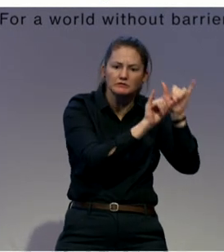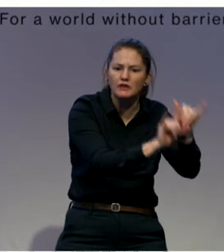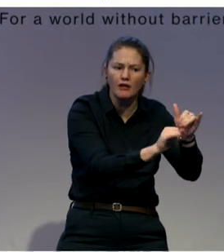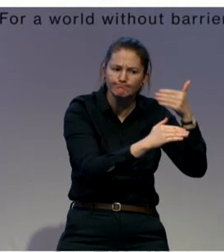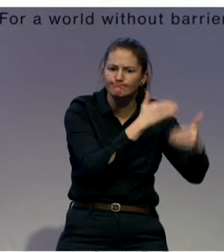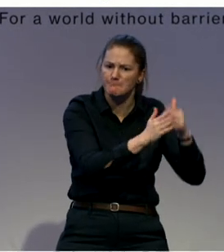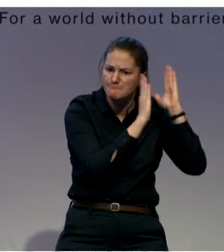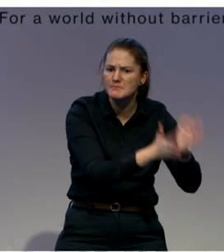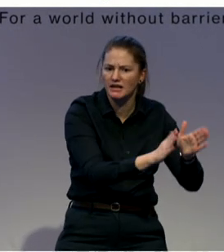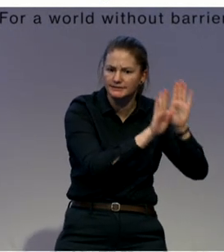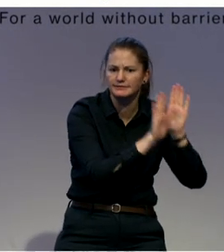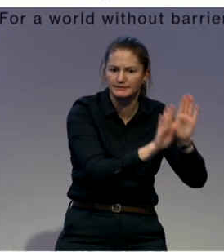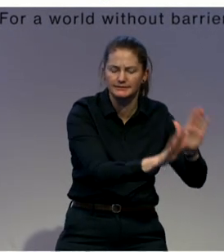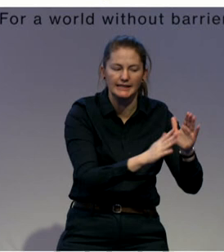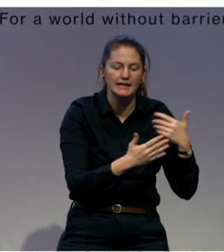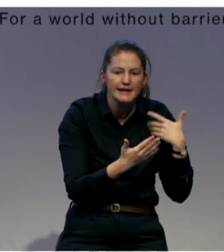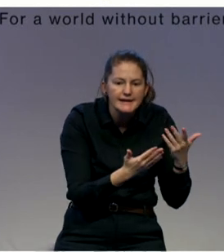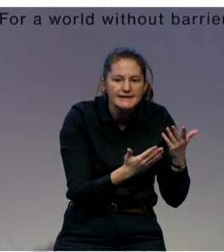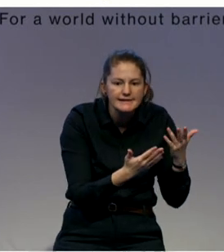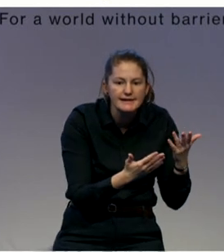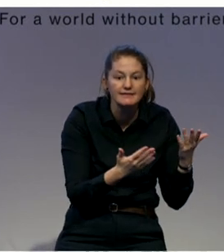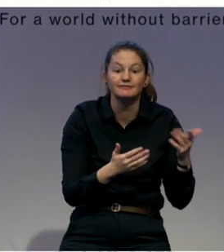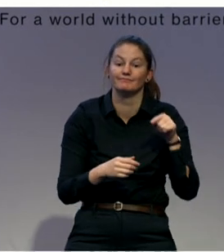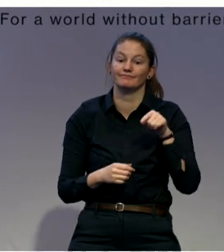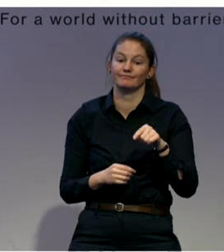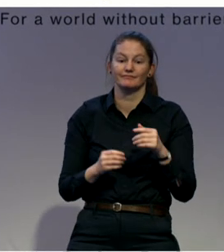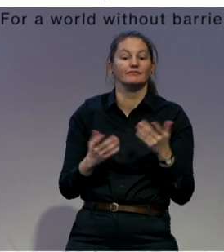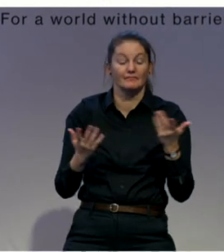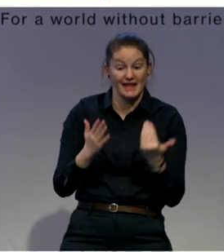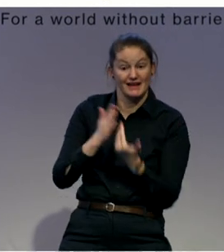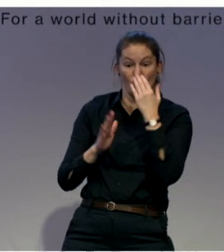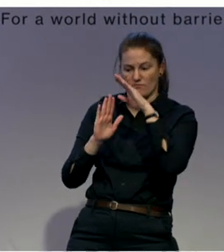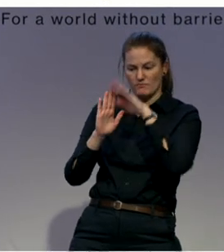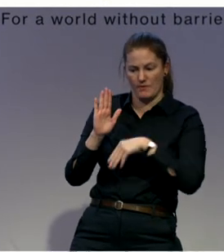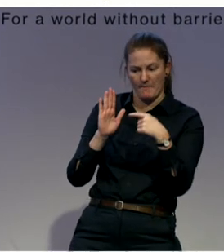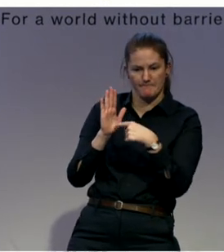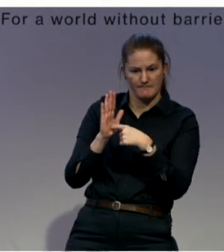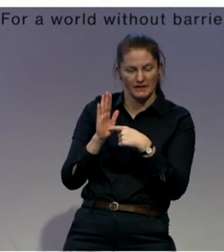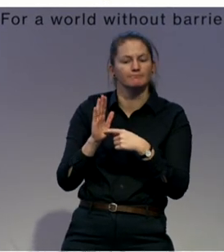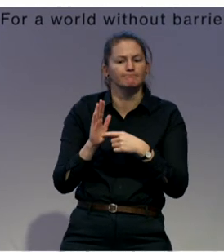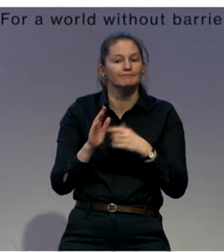consist on providing support at all three